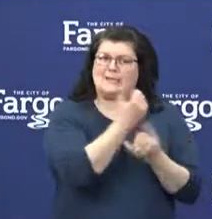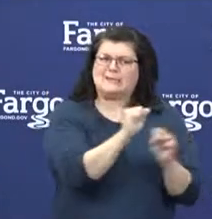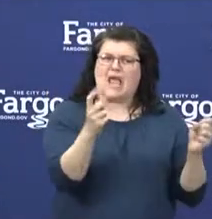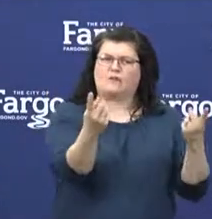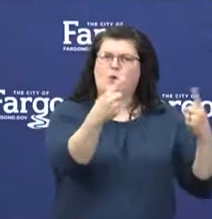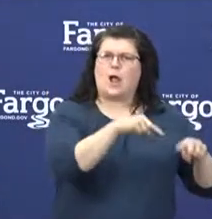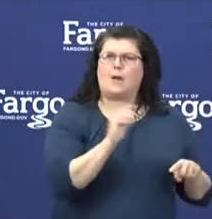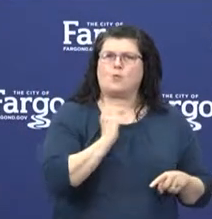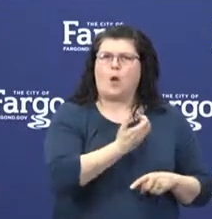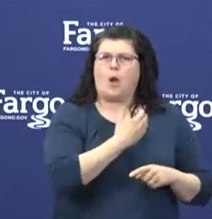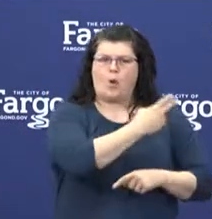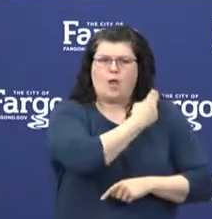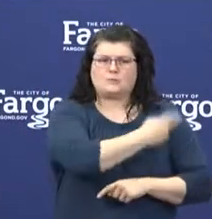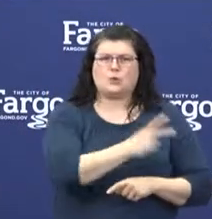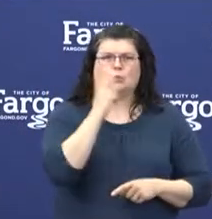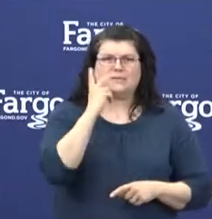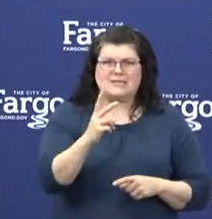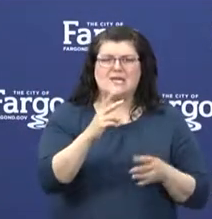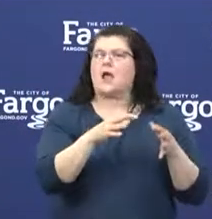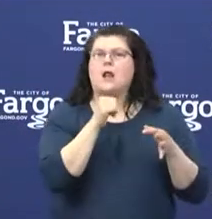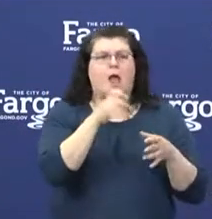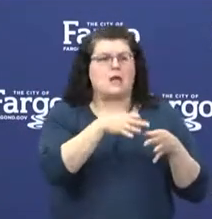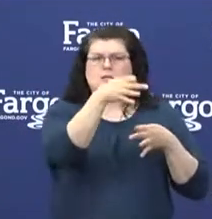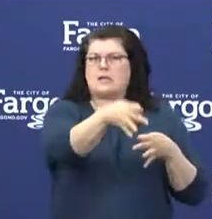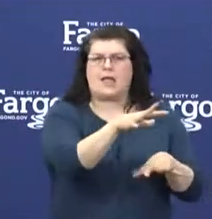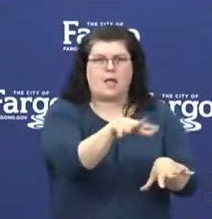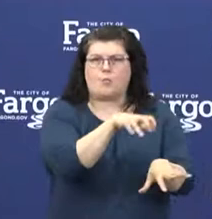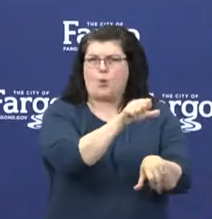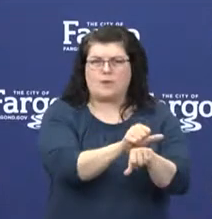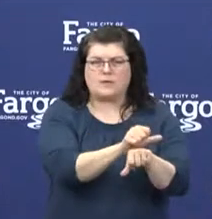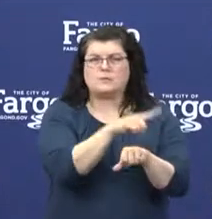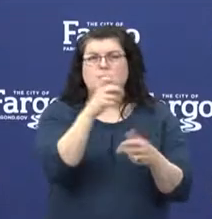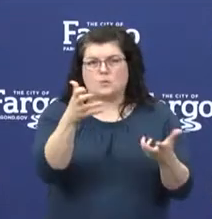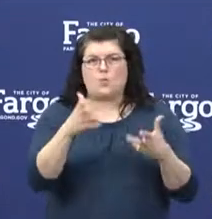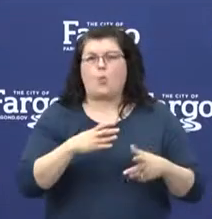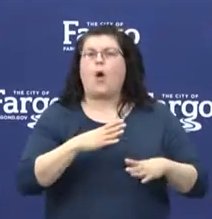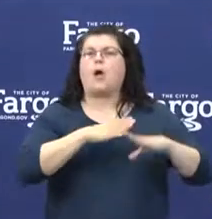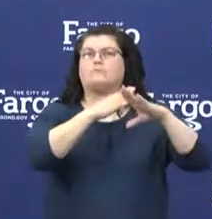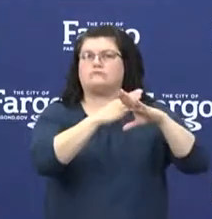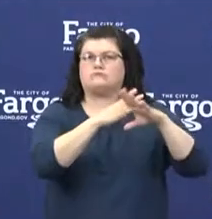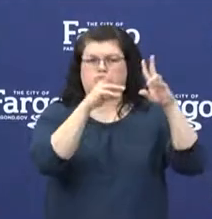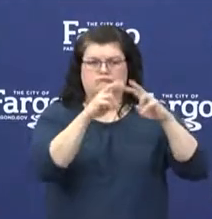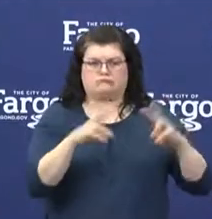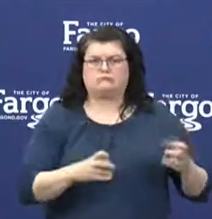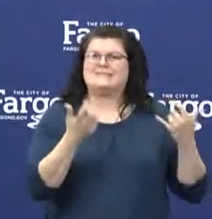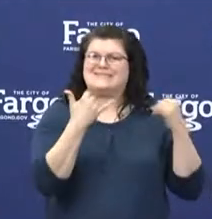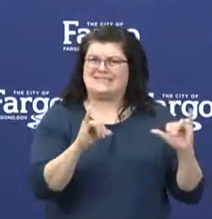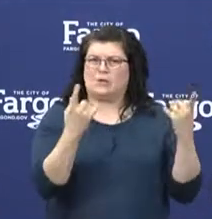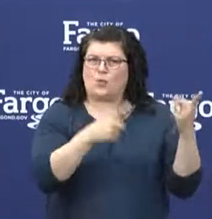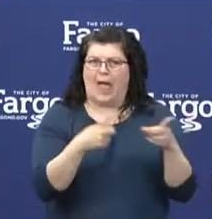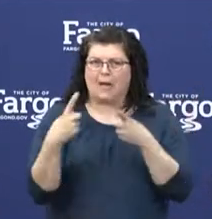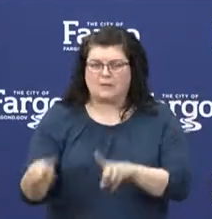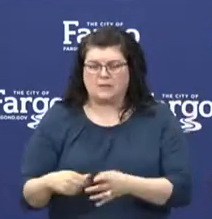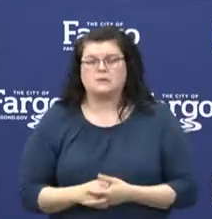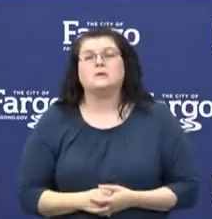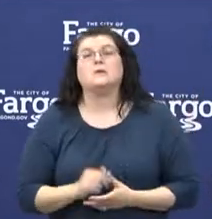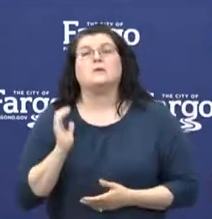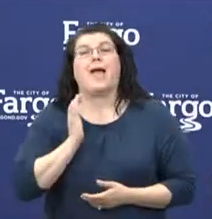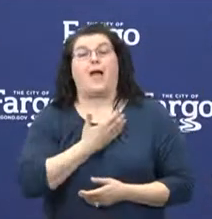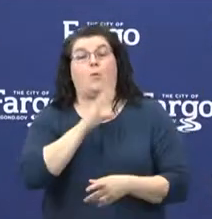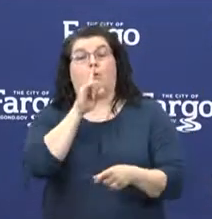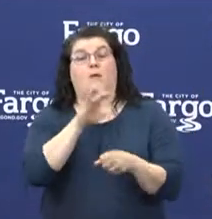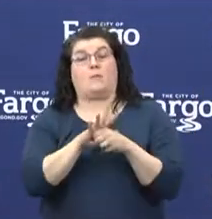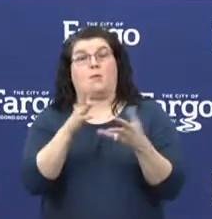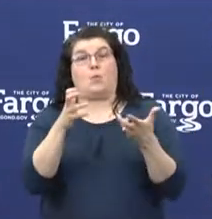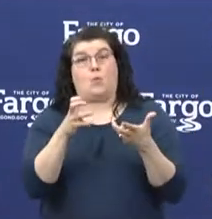delay necessary clinic visits, including preventive screenings. Our commitment is to continue to keep patients and staff